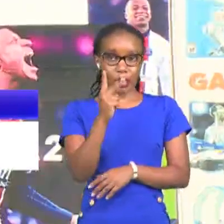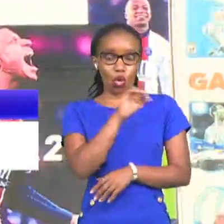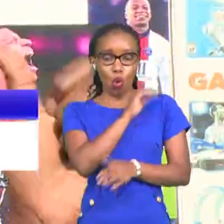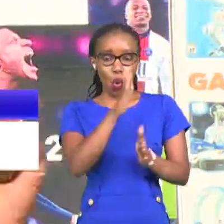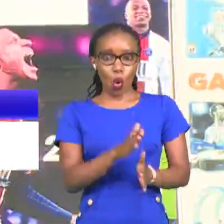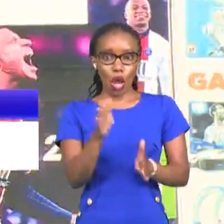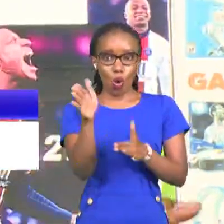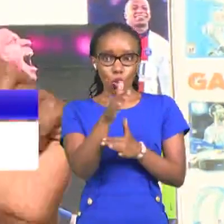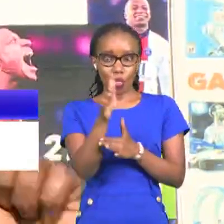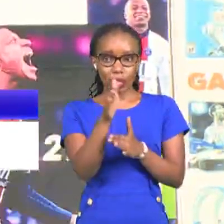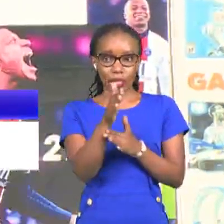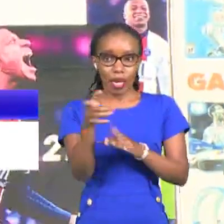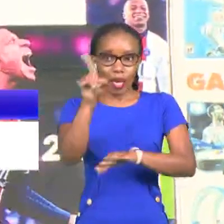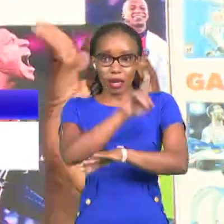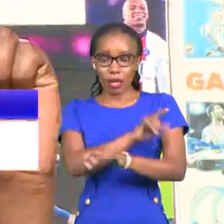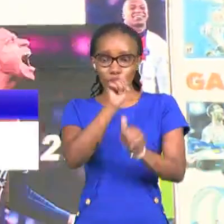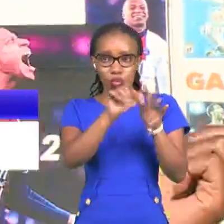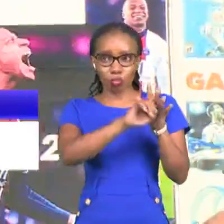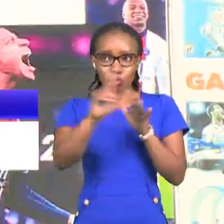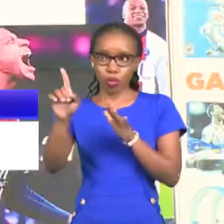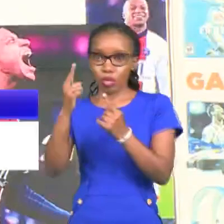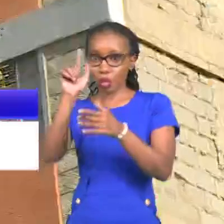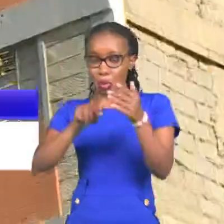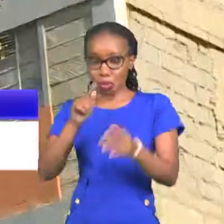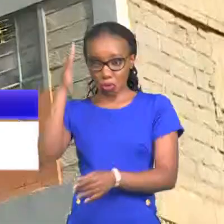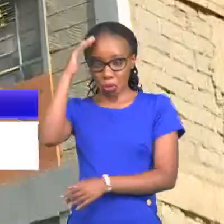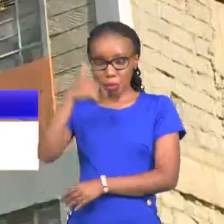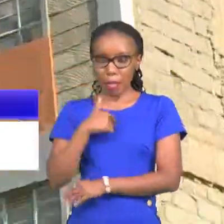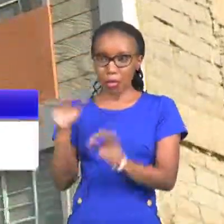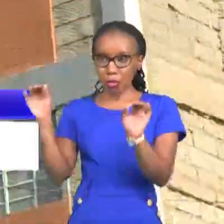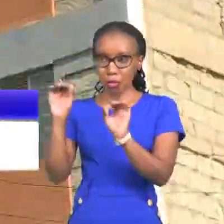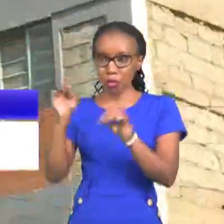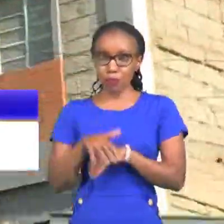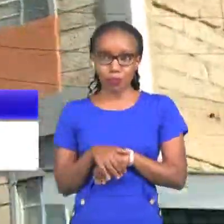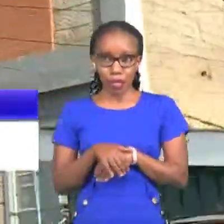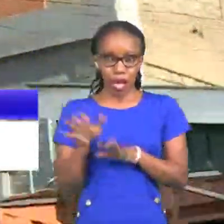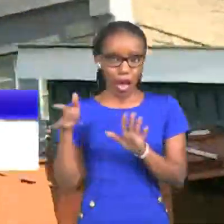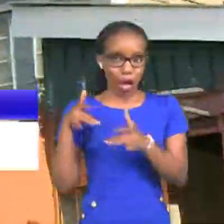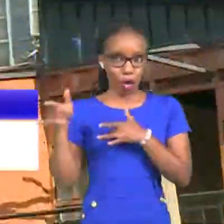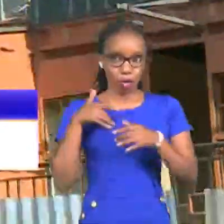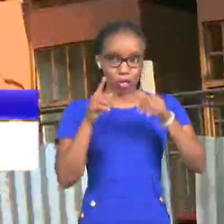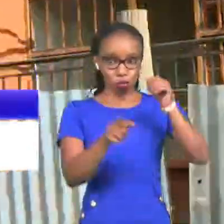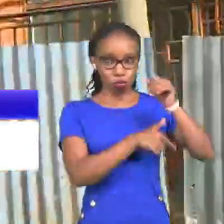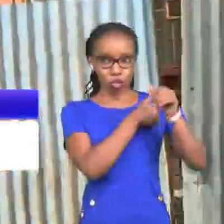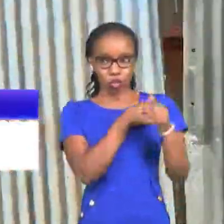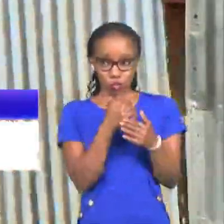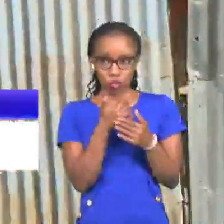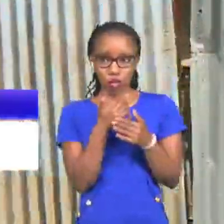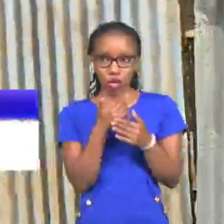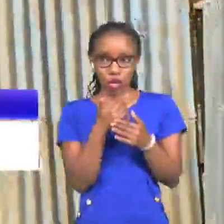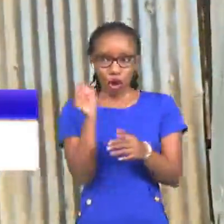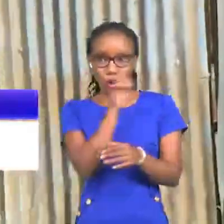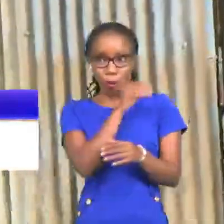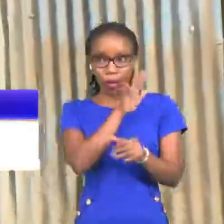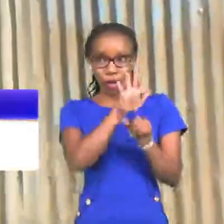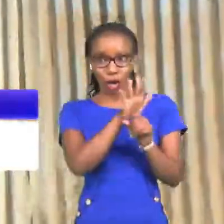thursday na yon dhede alitoroka nakasema hanijui according to the area chief these are just among the many complaints on